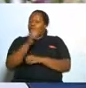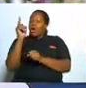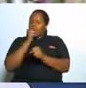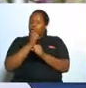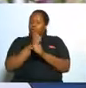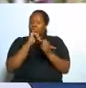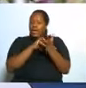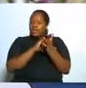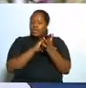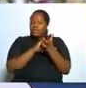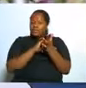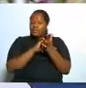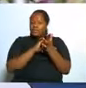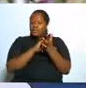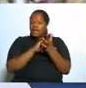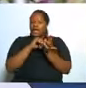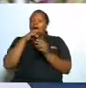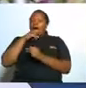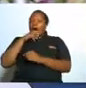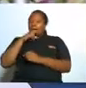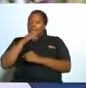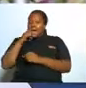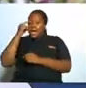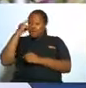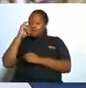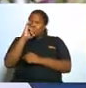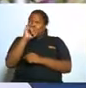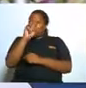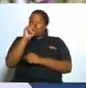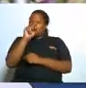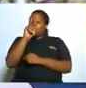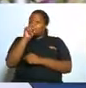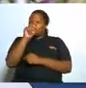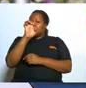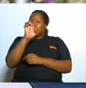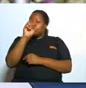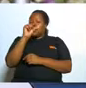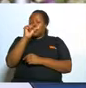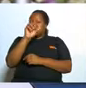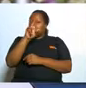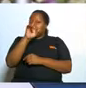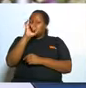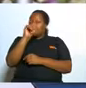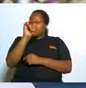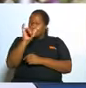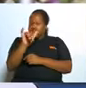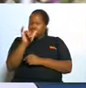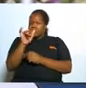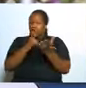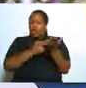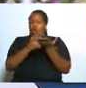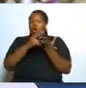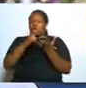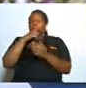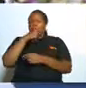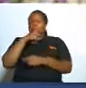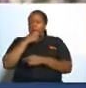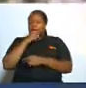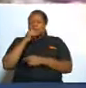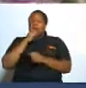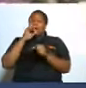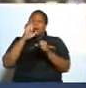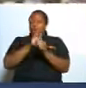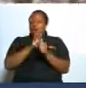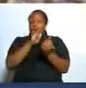do it a man of integrity honest man and promise keeping